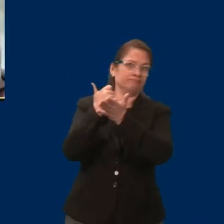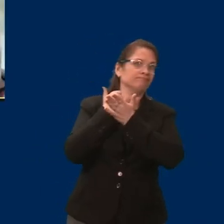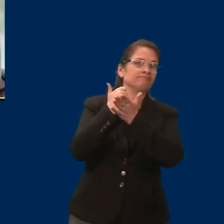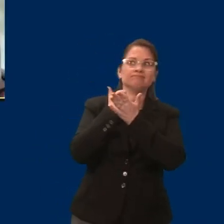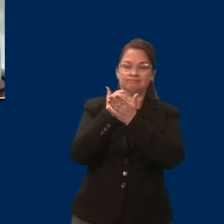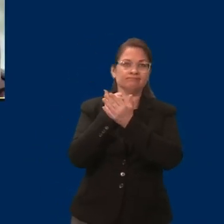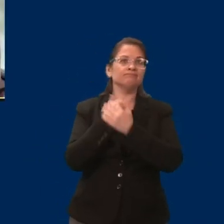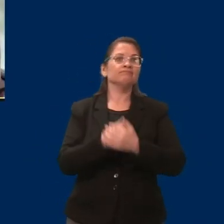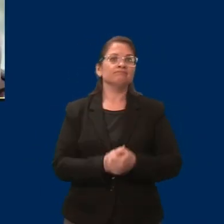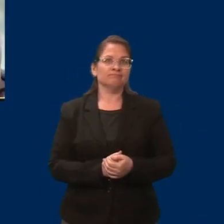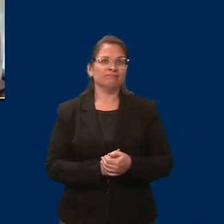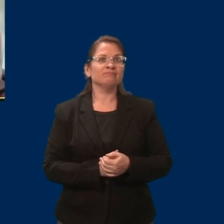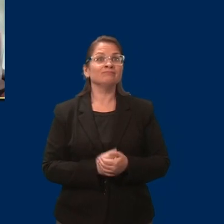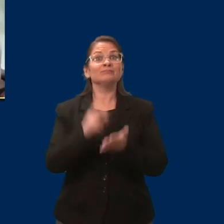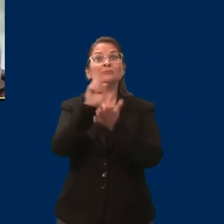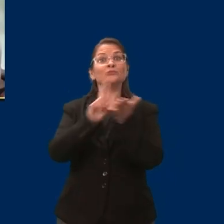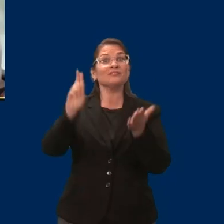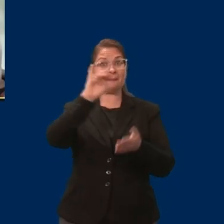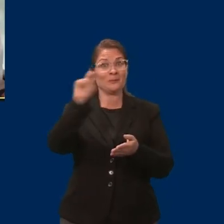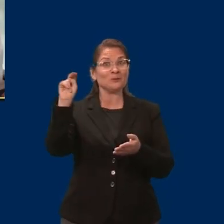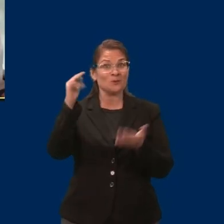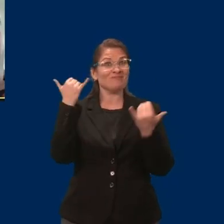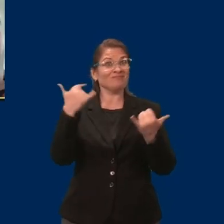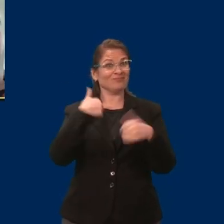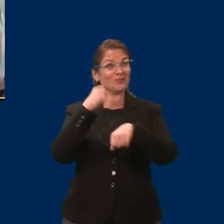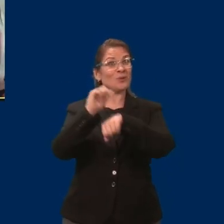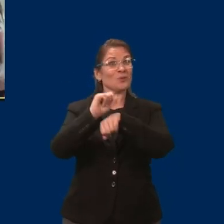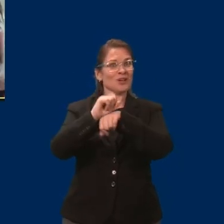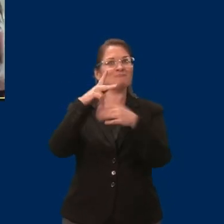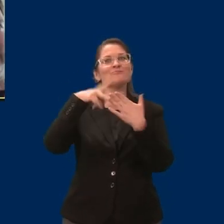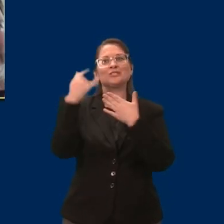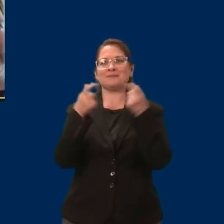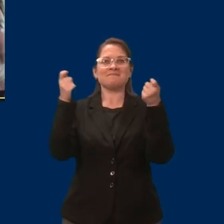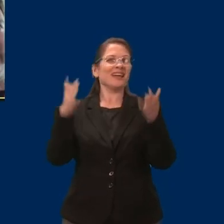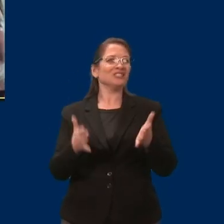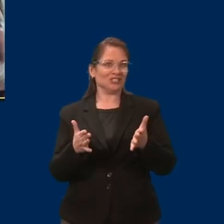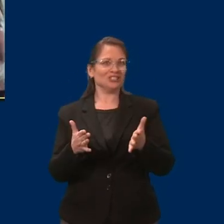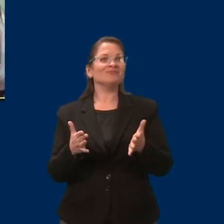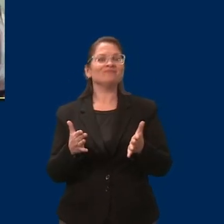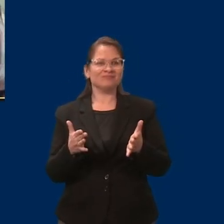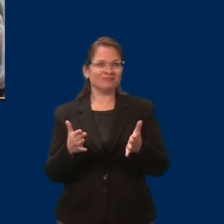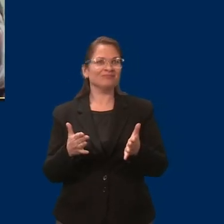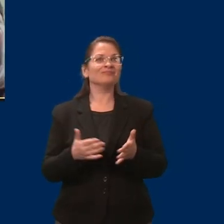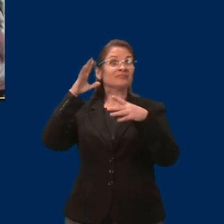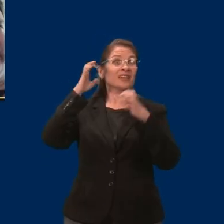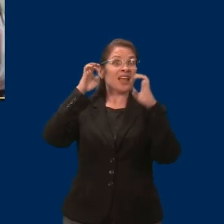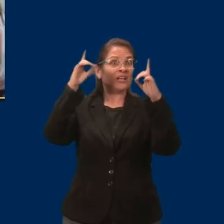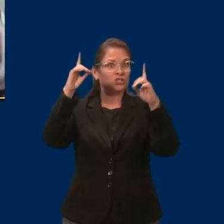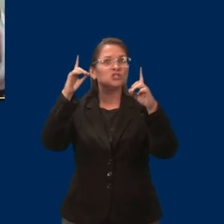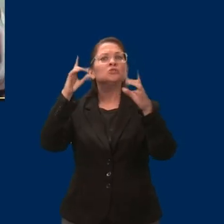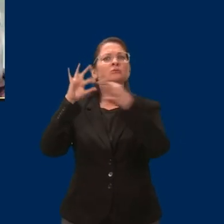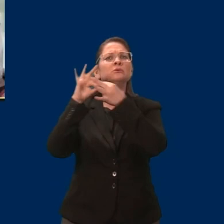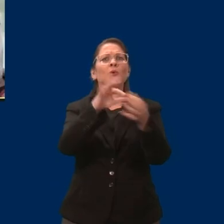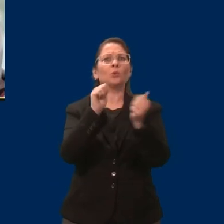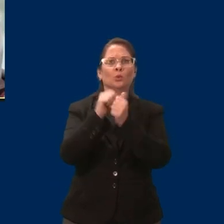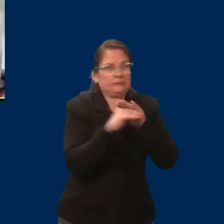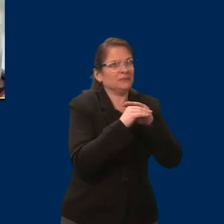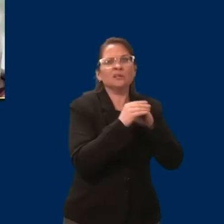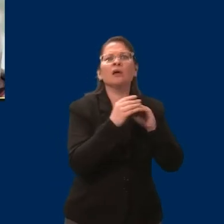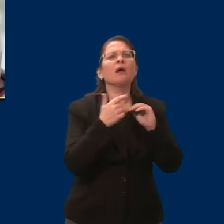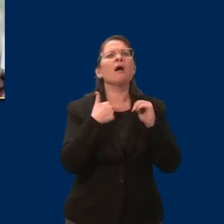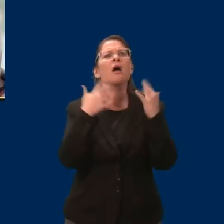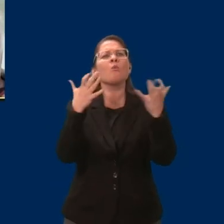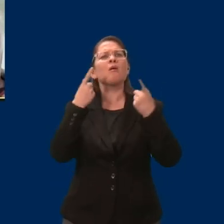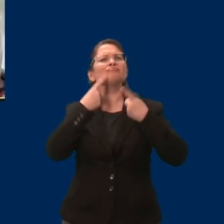in clinical trial project management, helping advance spinal cord injury research, and I am starting my own company.